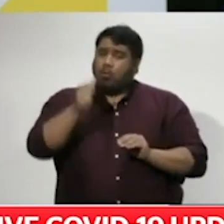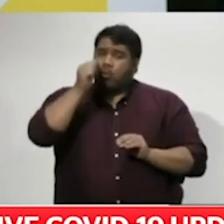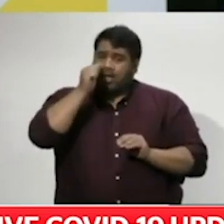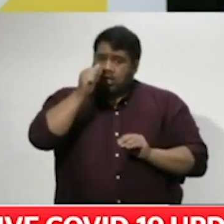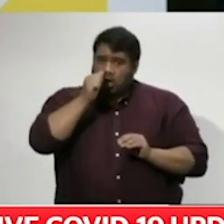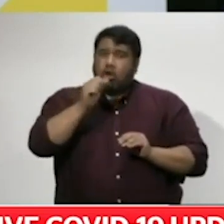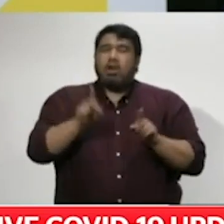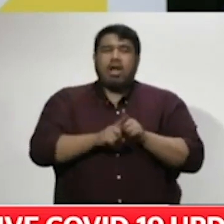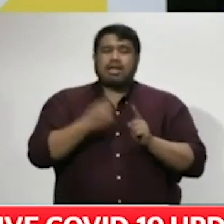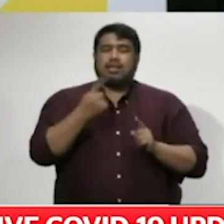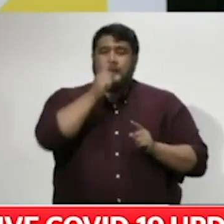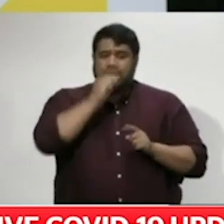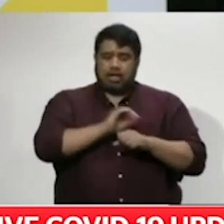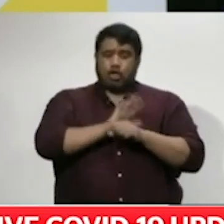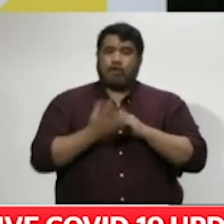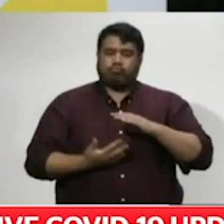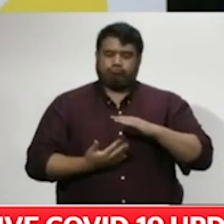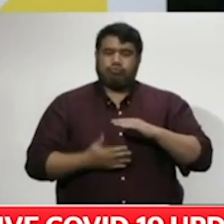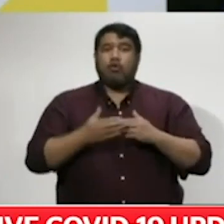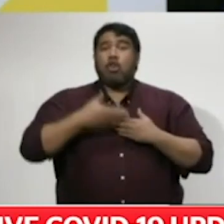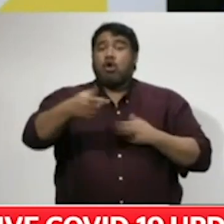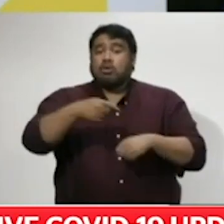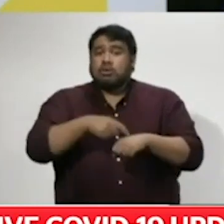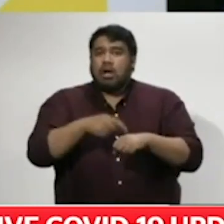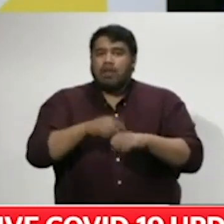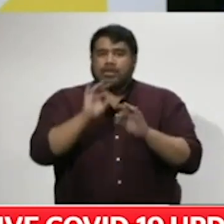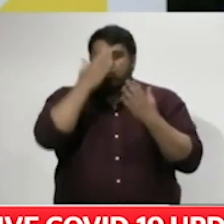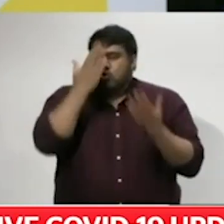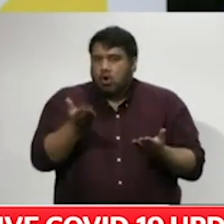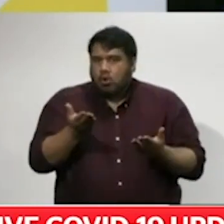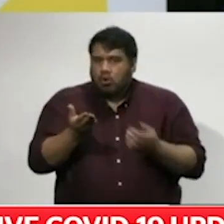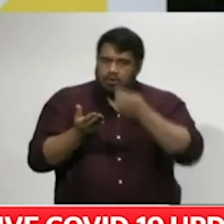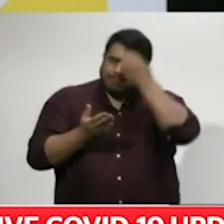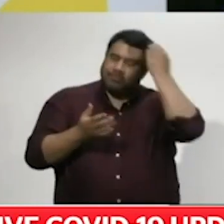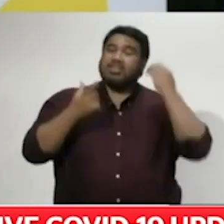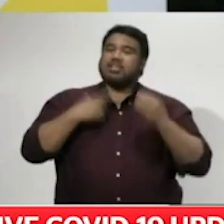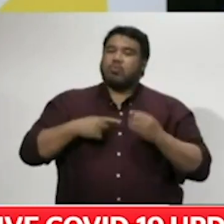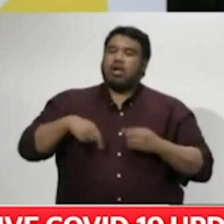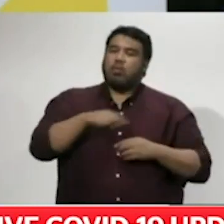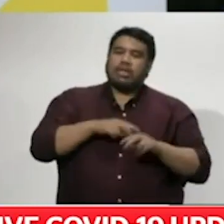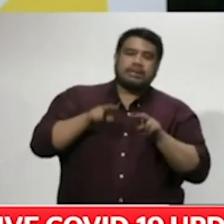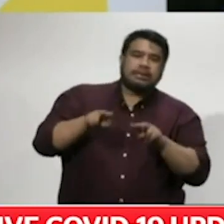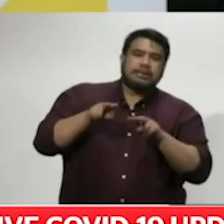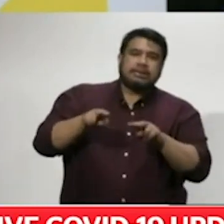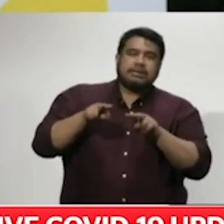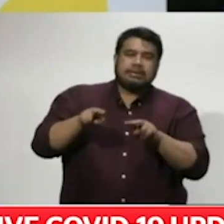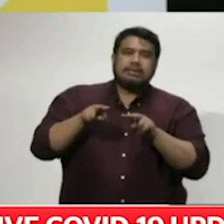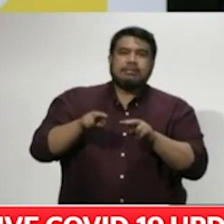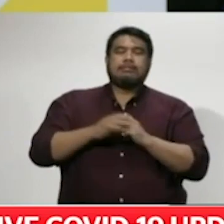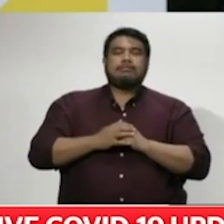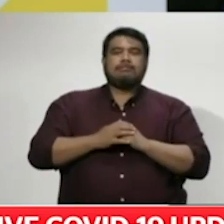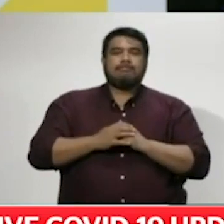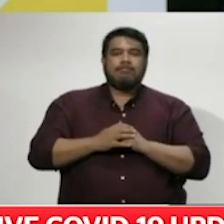other cases can pop up. So as we make our way through this week and head towards the Level 3 review